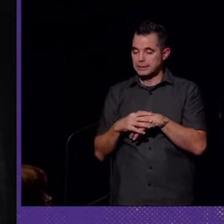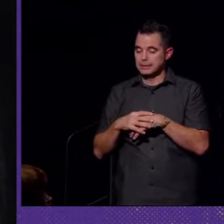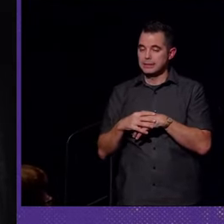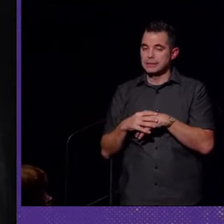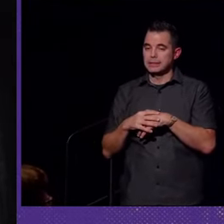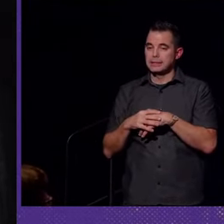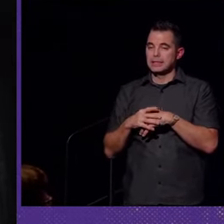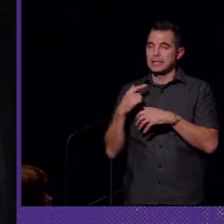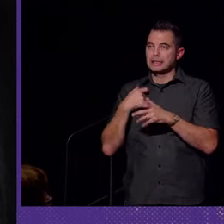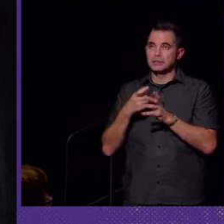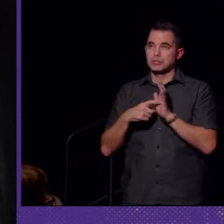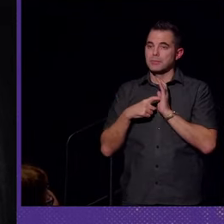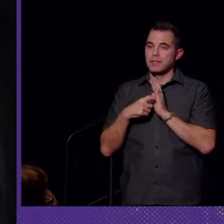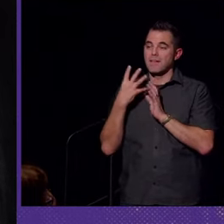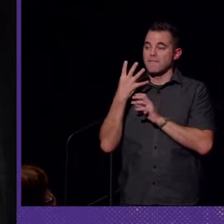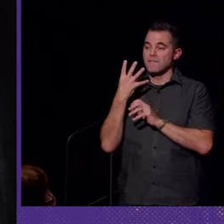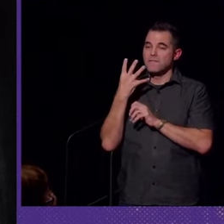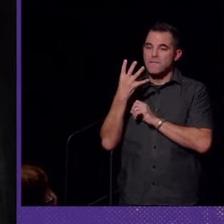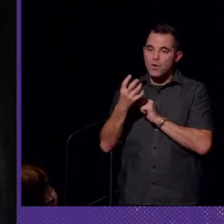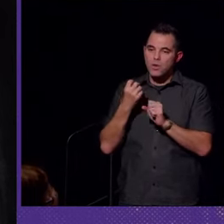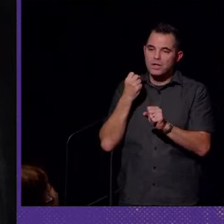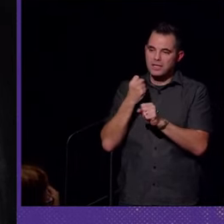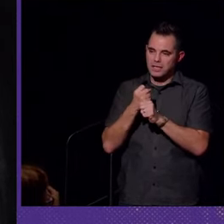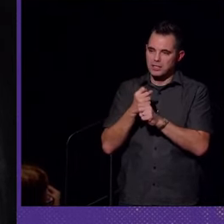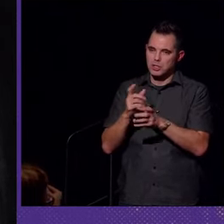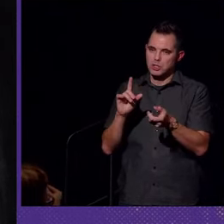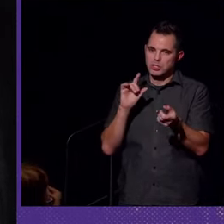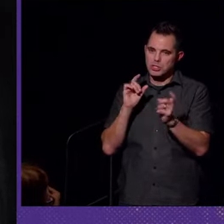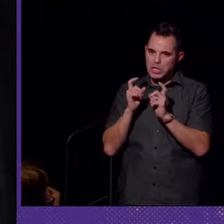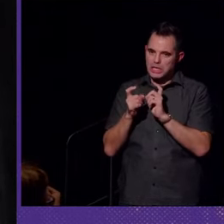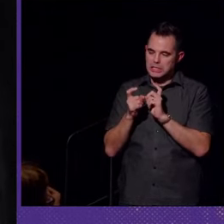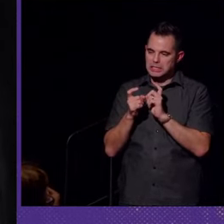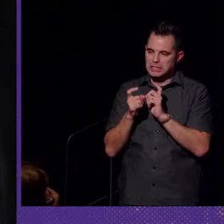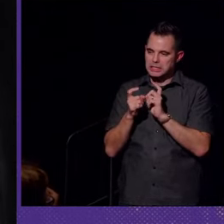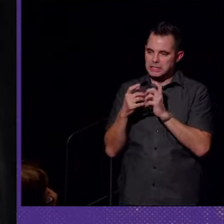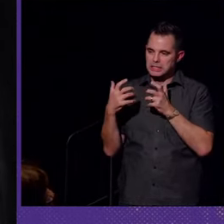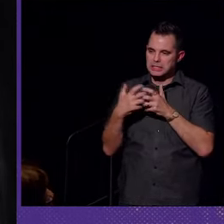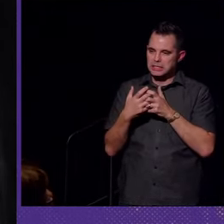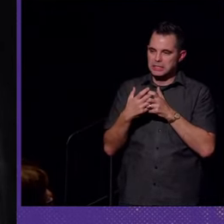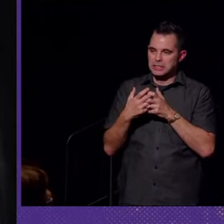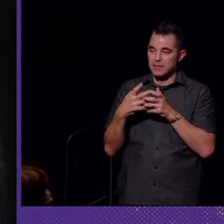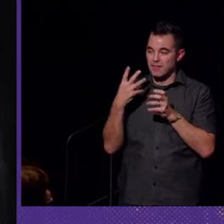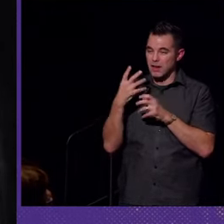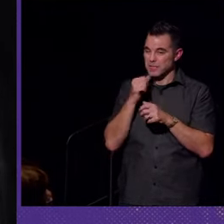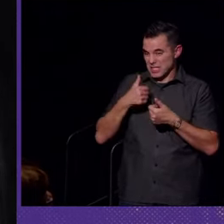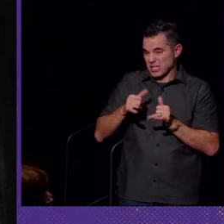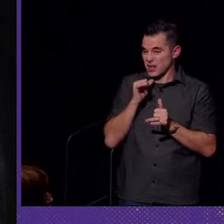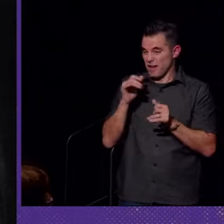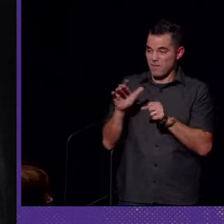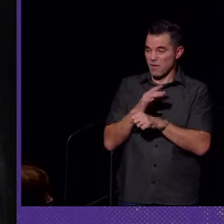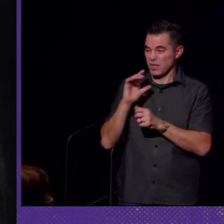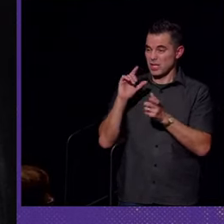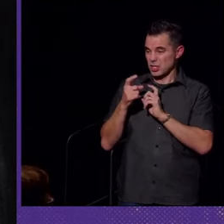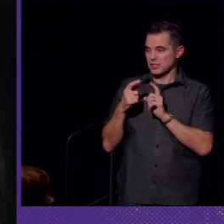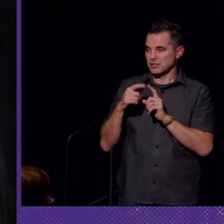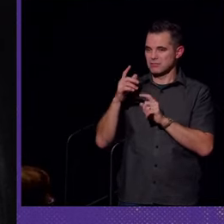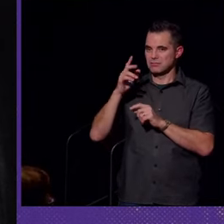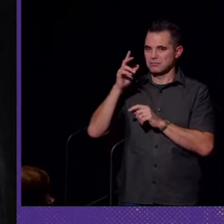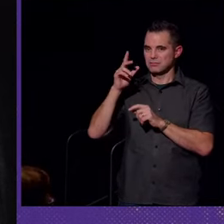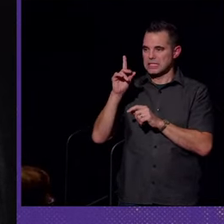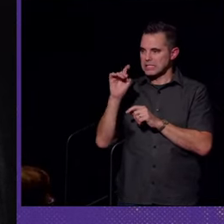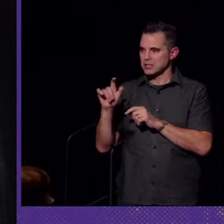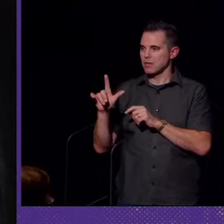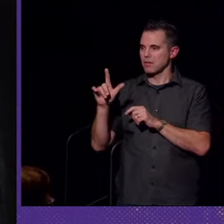It took me four years to adjust, and I'm still not fully adjusted to wearing digital hearing aids. I can't explain